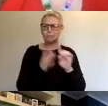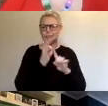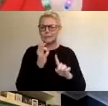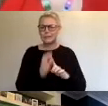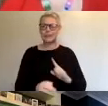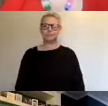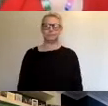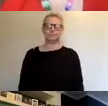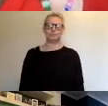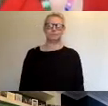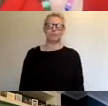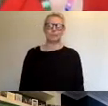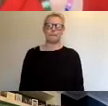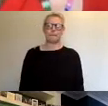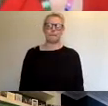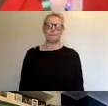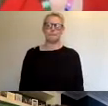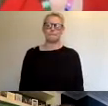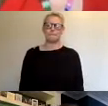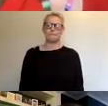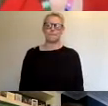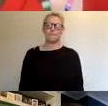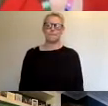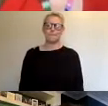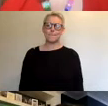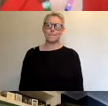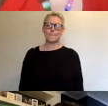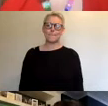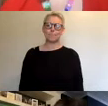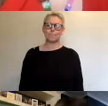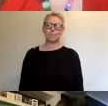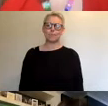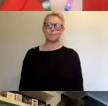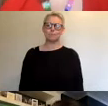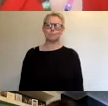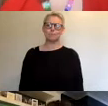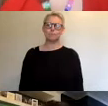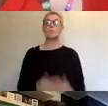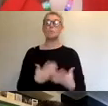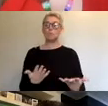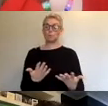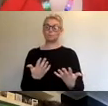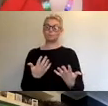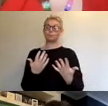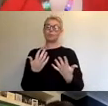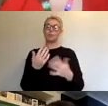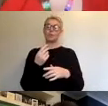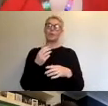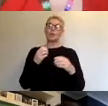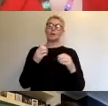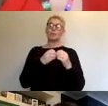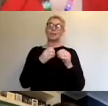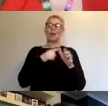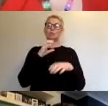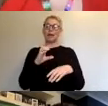As Claire said, the context for Bristol Arts Channel is that within the first few weeks of the coronavirus pandemic hitting the